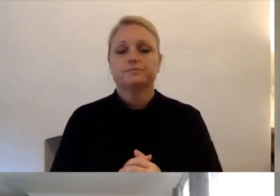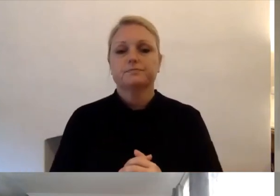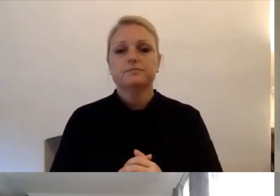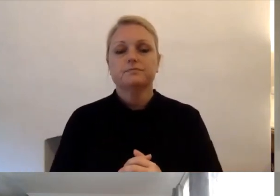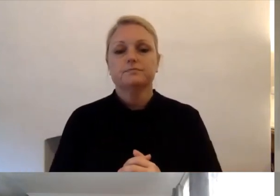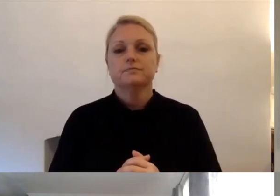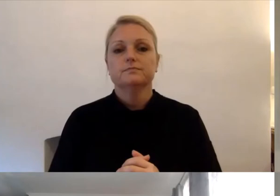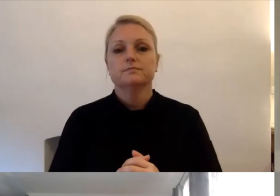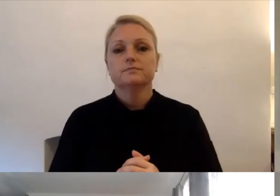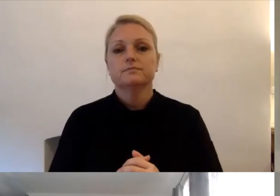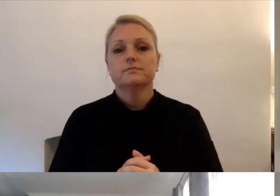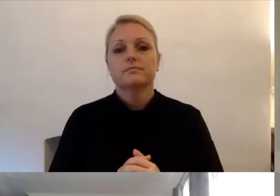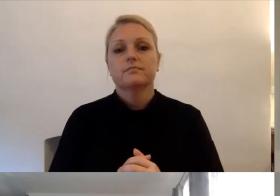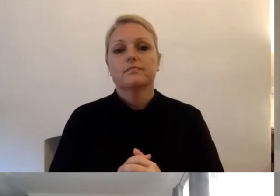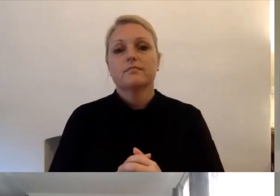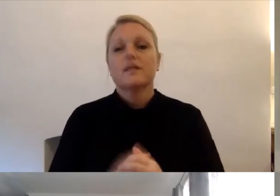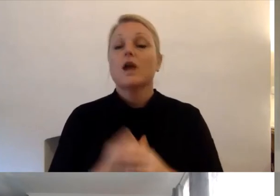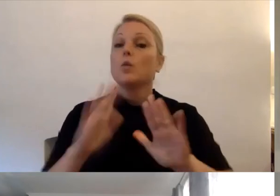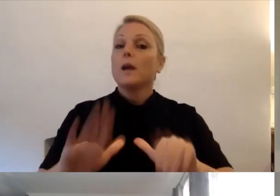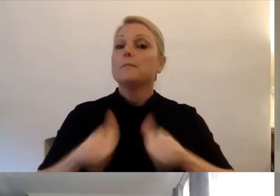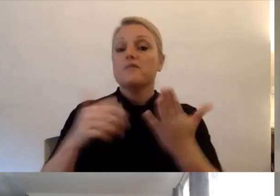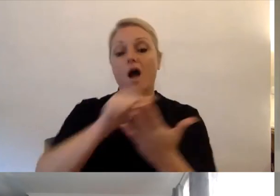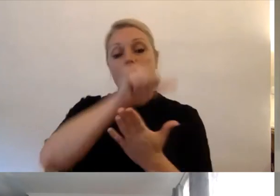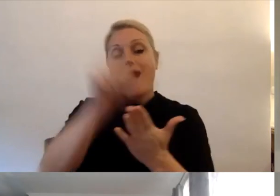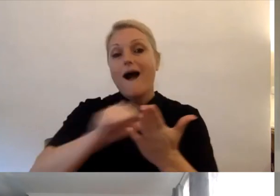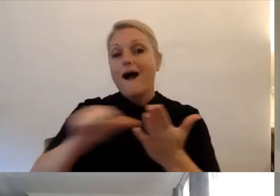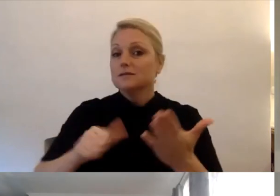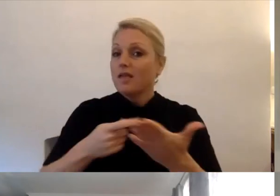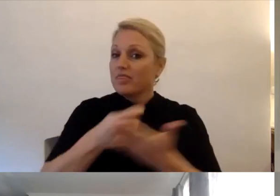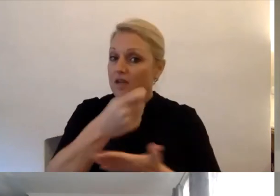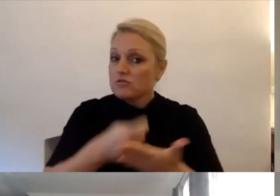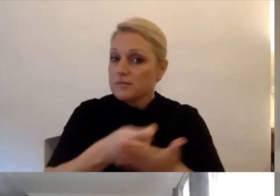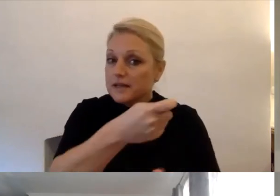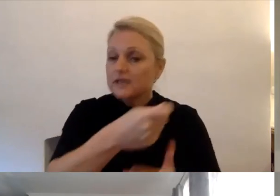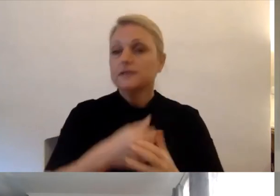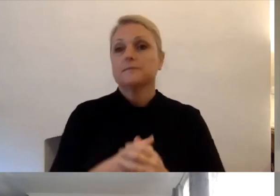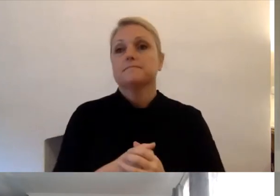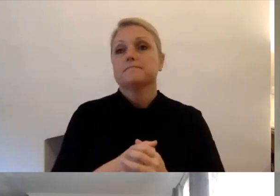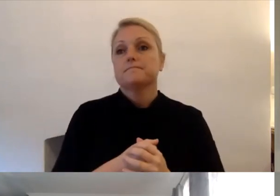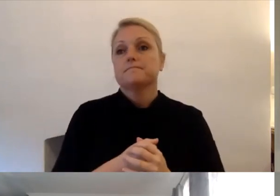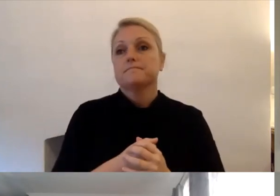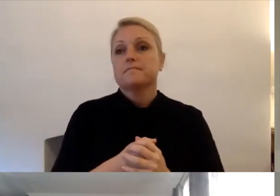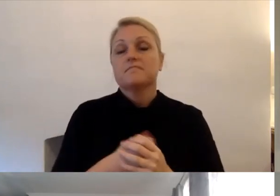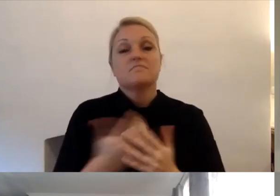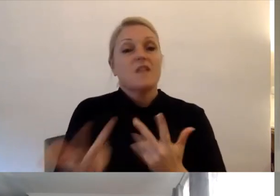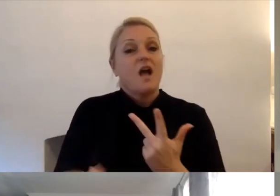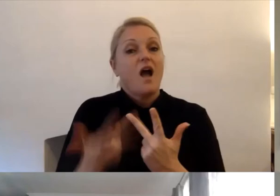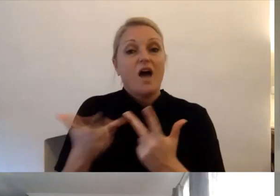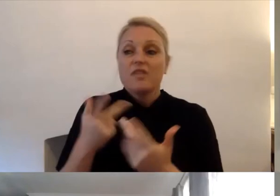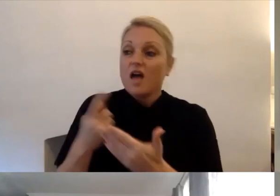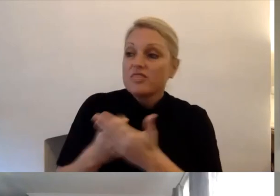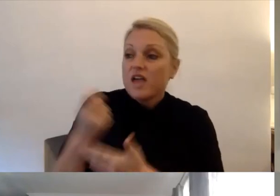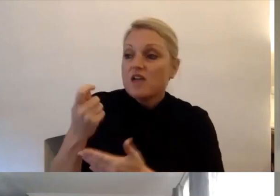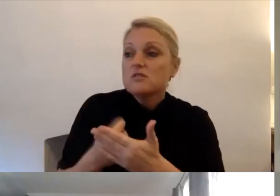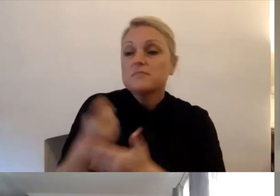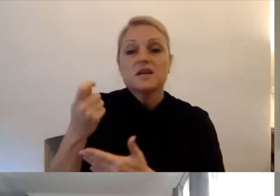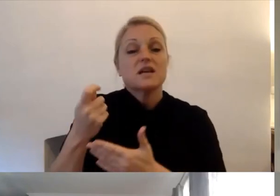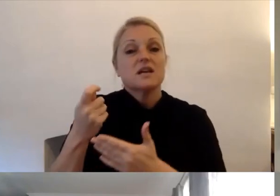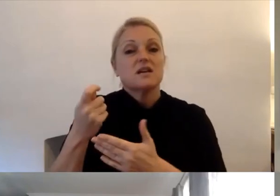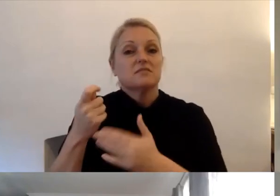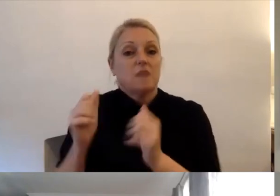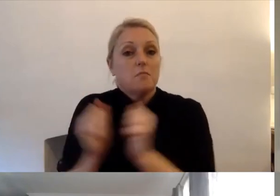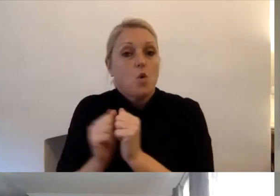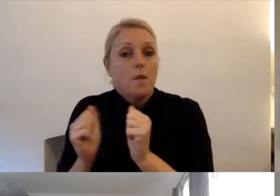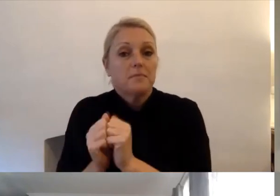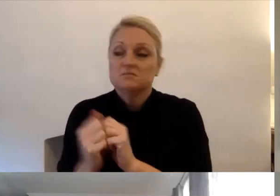We run art therapy as well as therapeutic sessions one-on-one with clients.